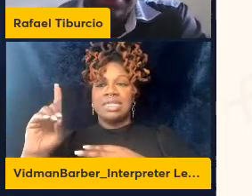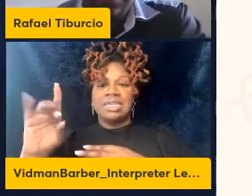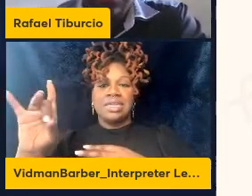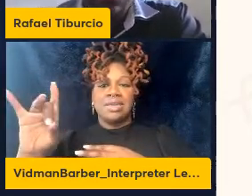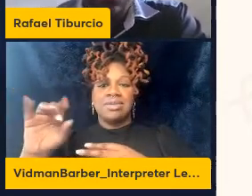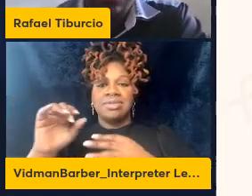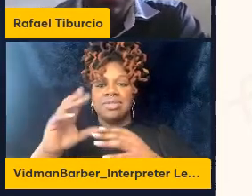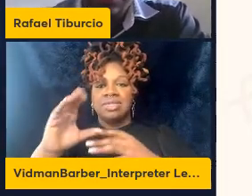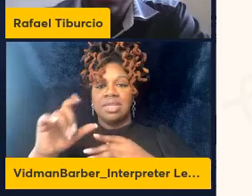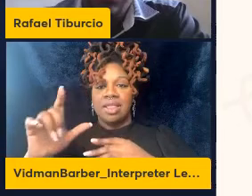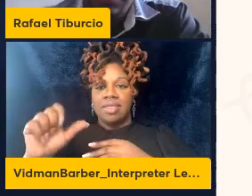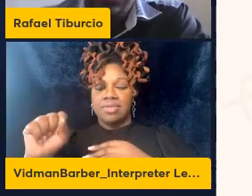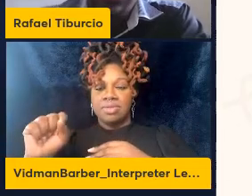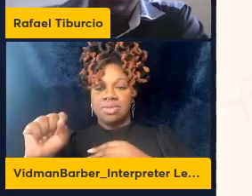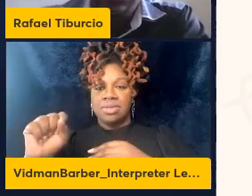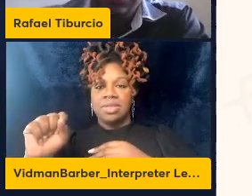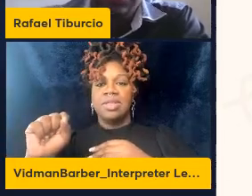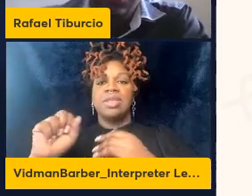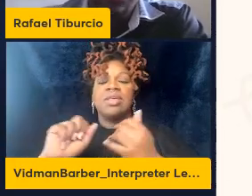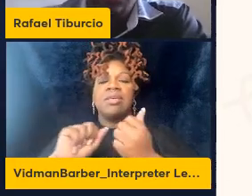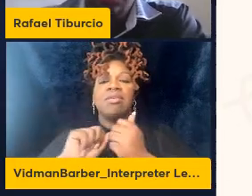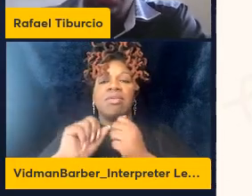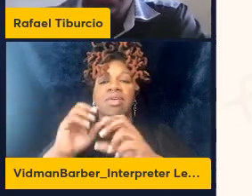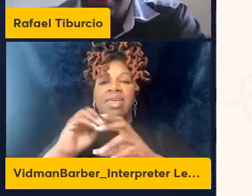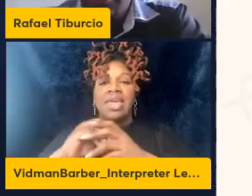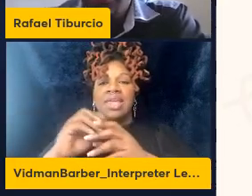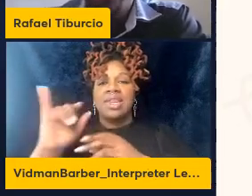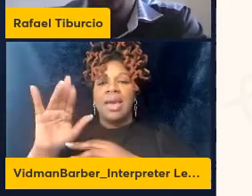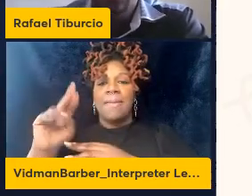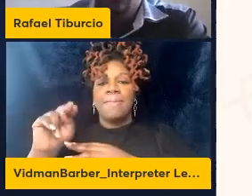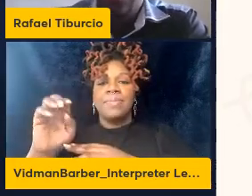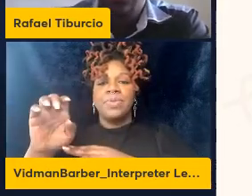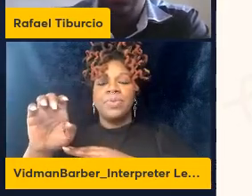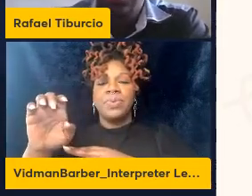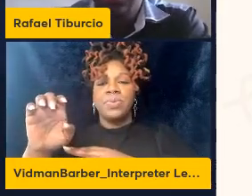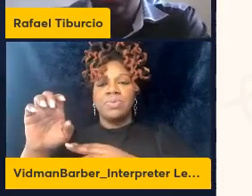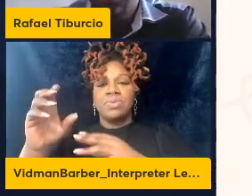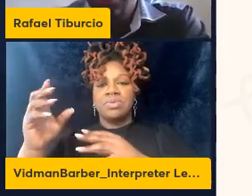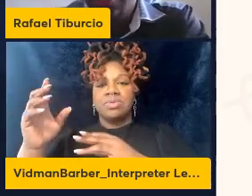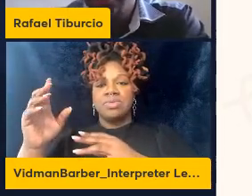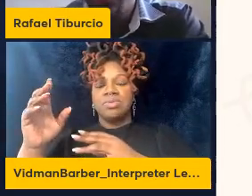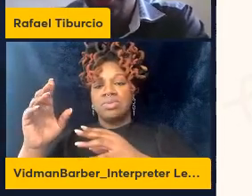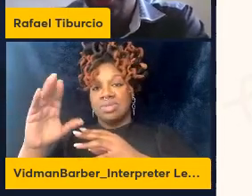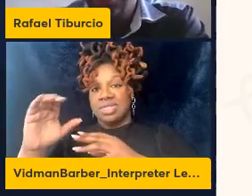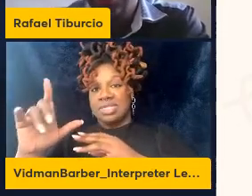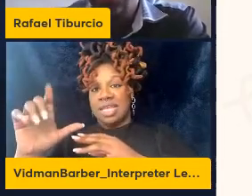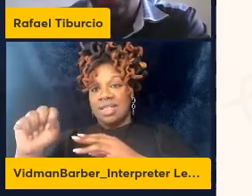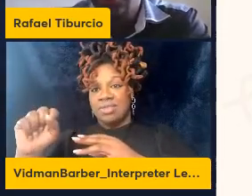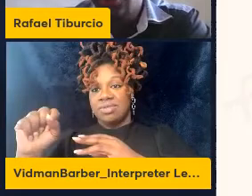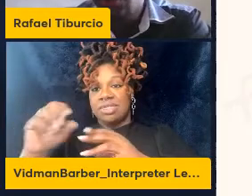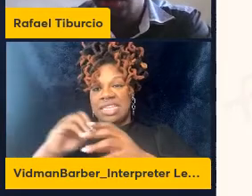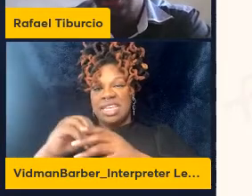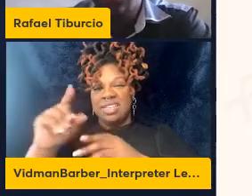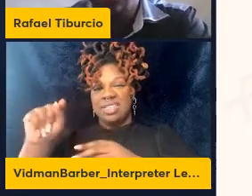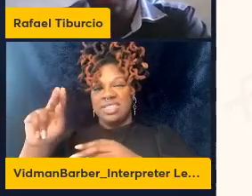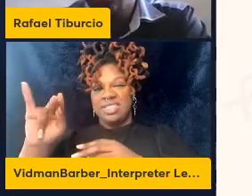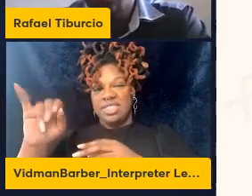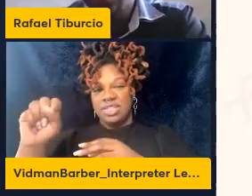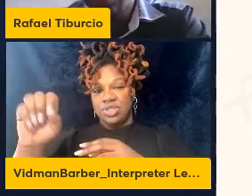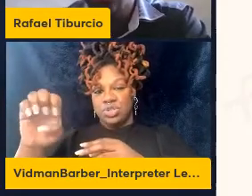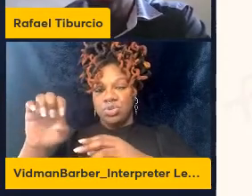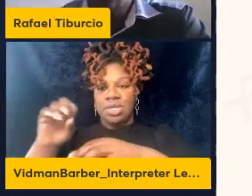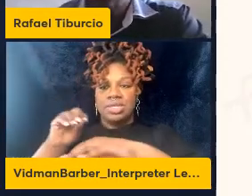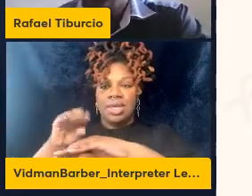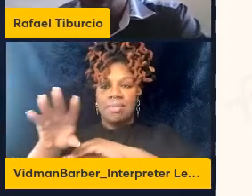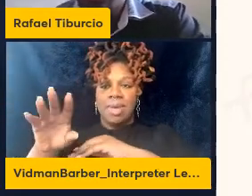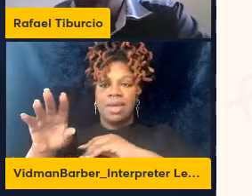innate immune cells activation such as soluble tissue factor while in TPR patients the reconstitution of affected memory